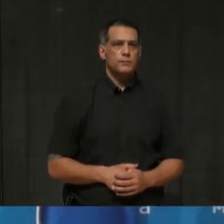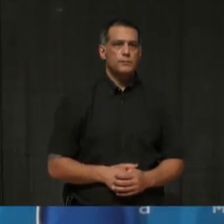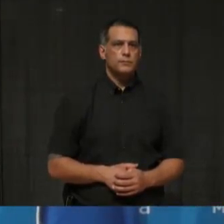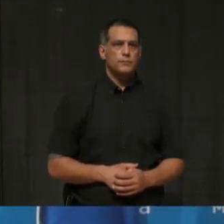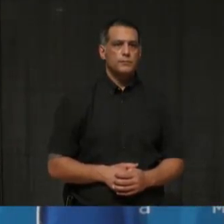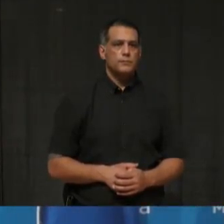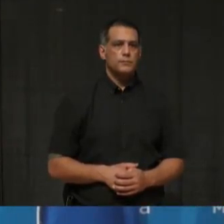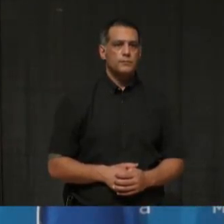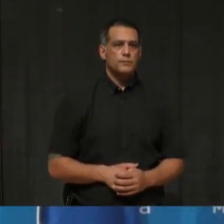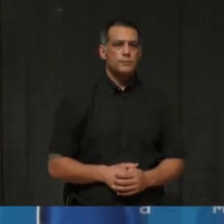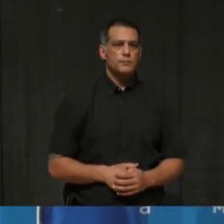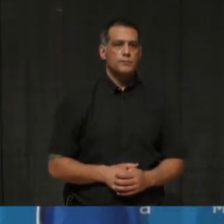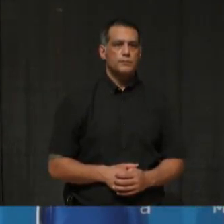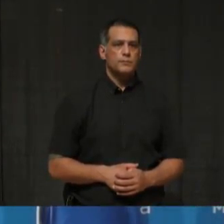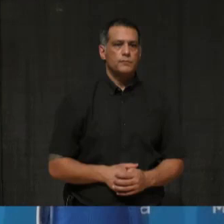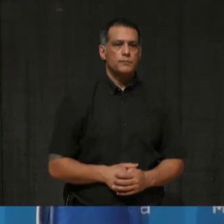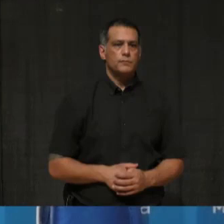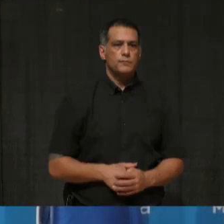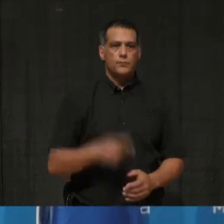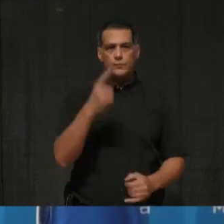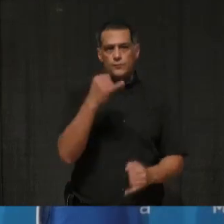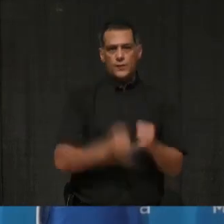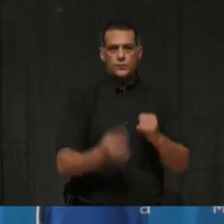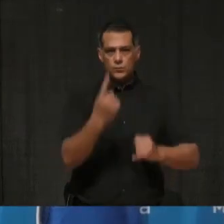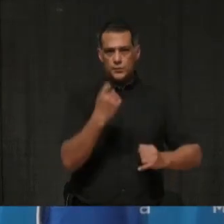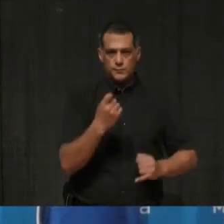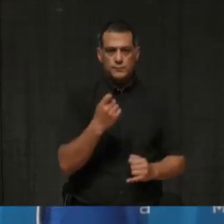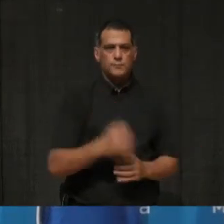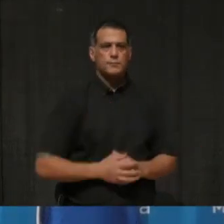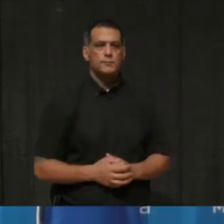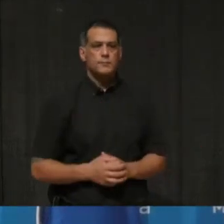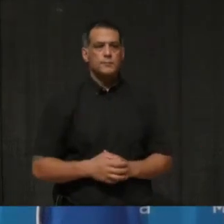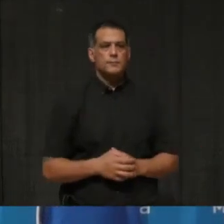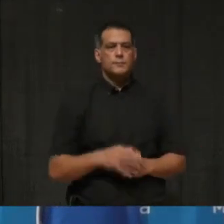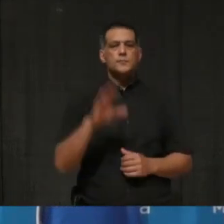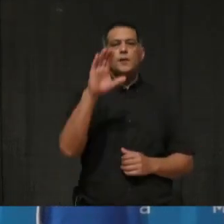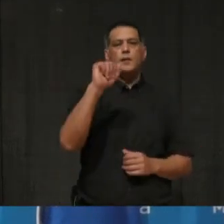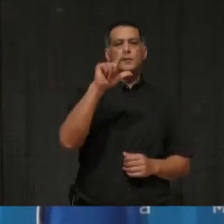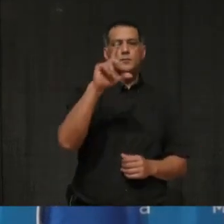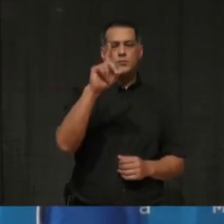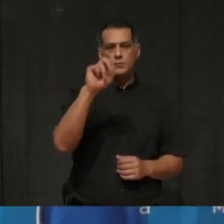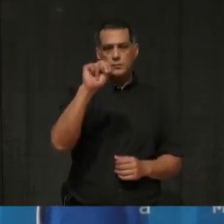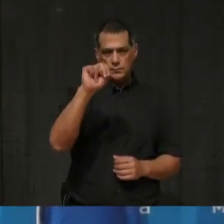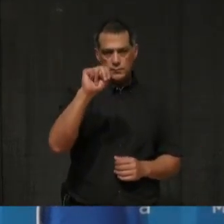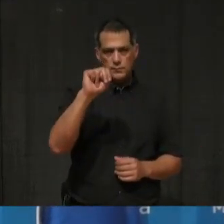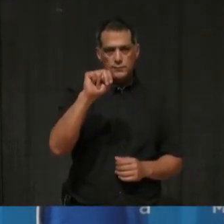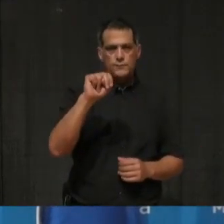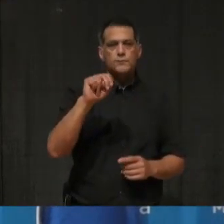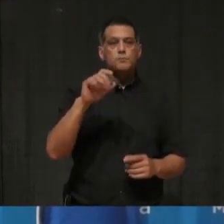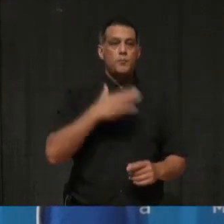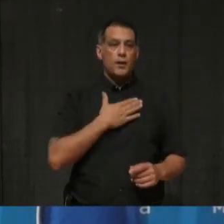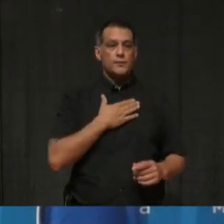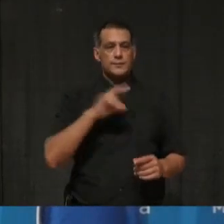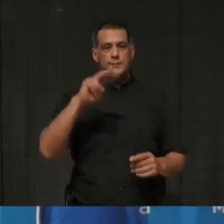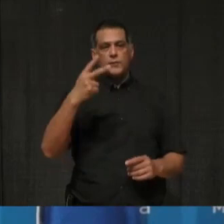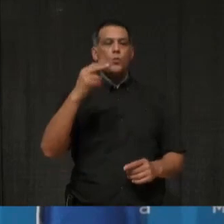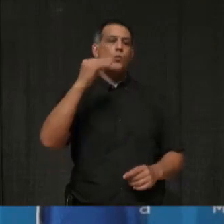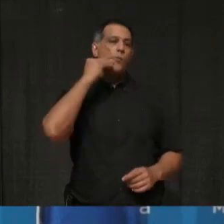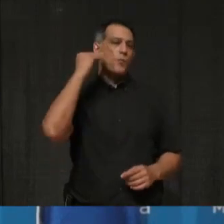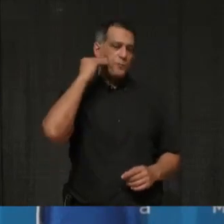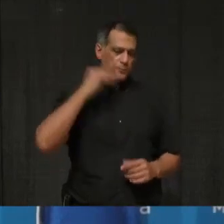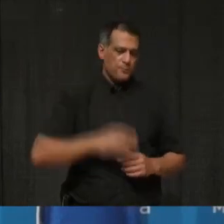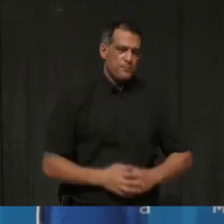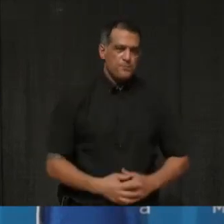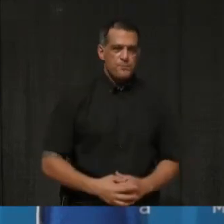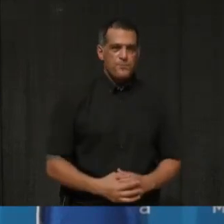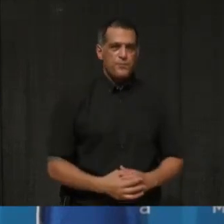Thank Your final question comes from, comes from Khaled Salama at My Second Home TV. Go ahead, Khaled. Thank you. Mayor Crombie,